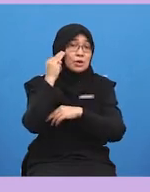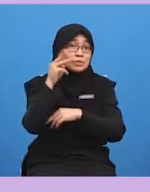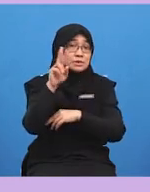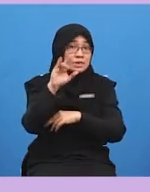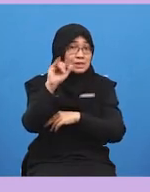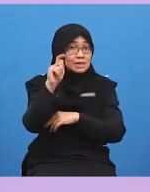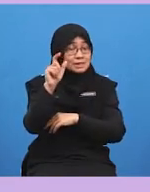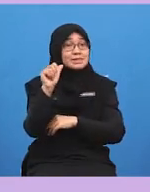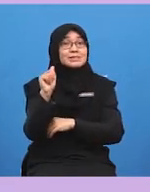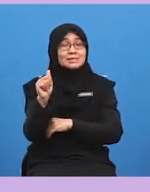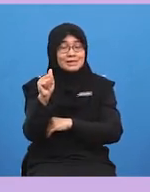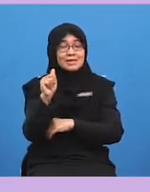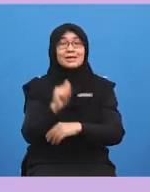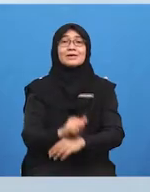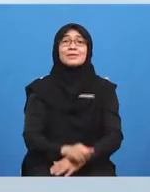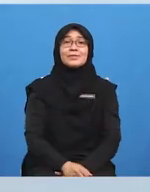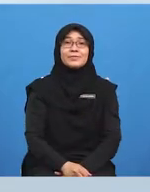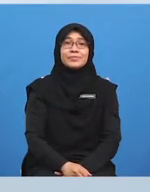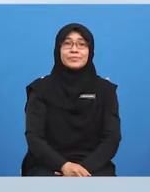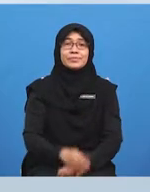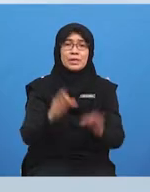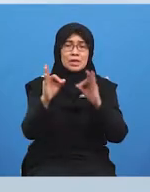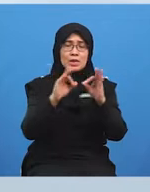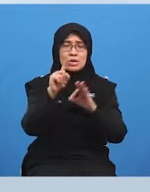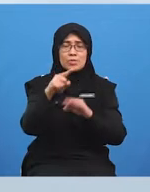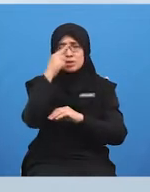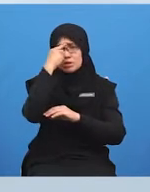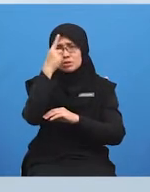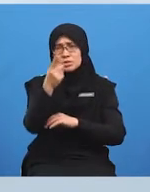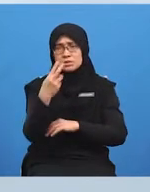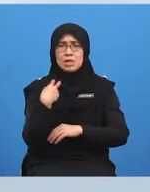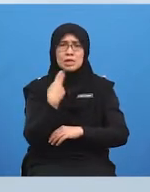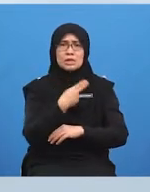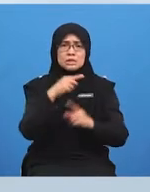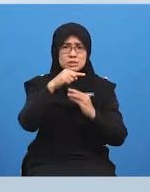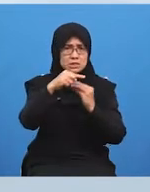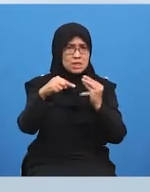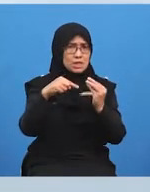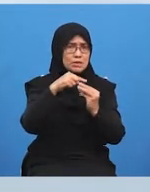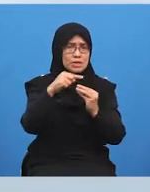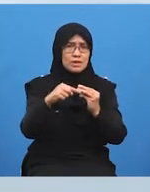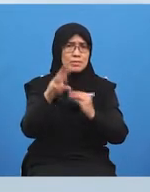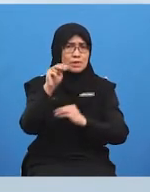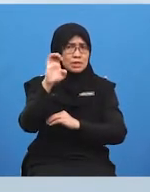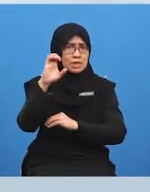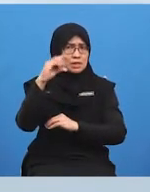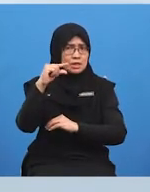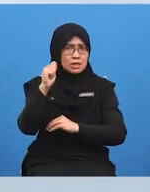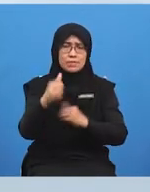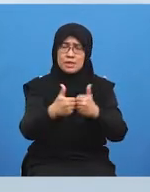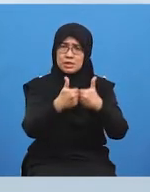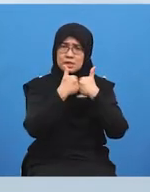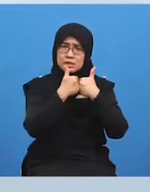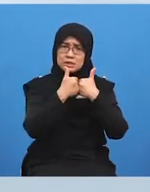from you if you'd like to tell us about on your mega challenge location or even share with us what you're doing